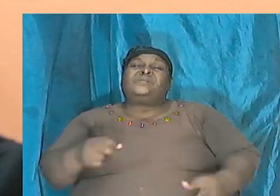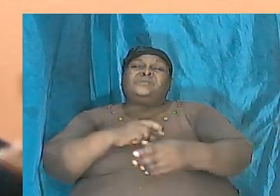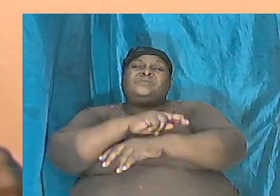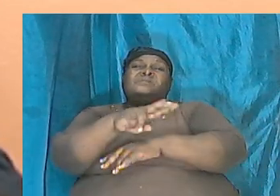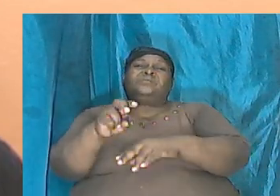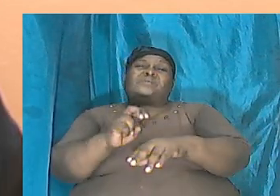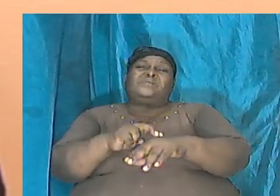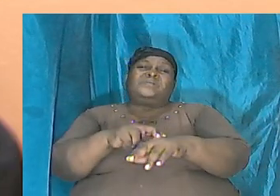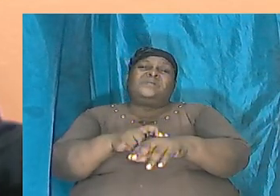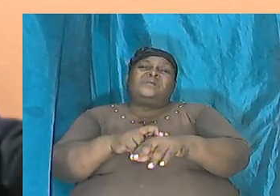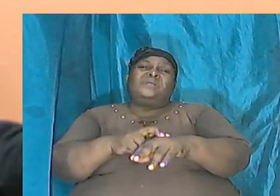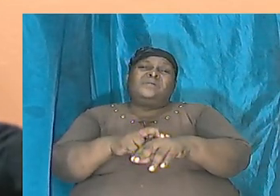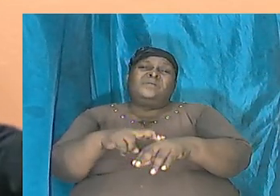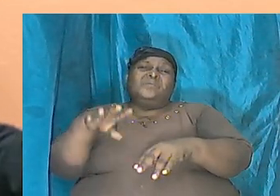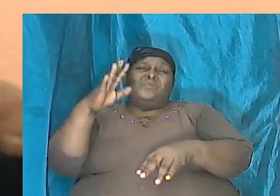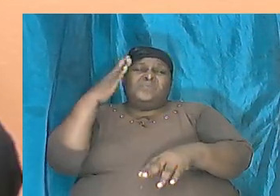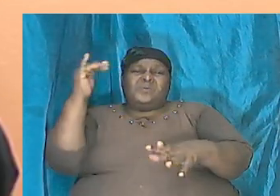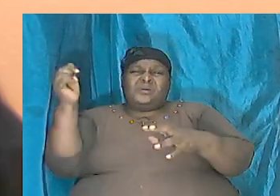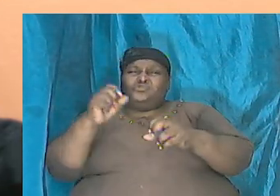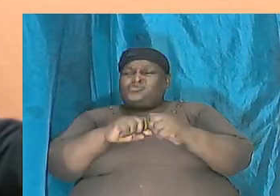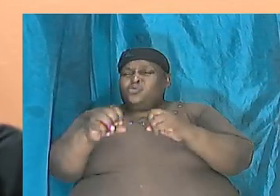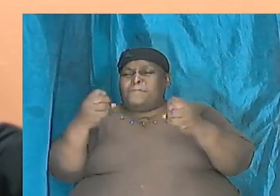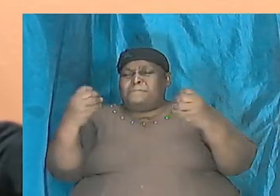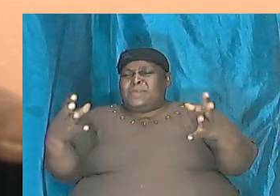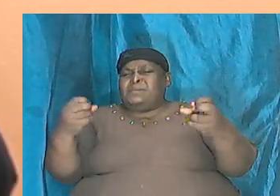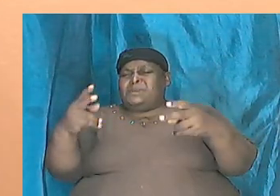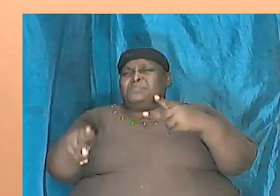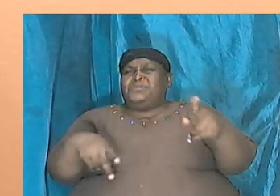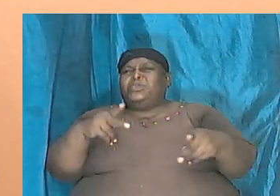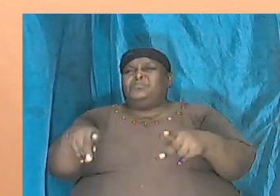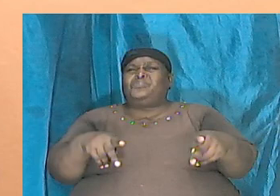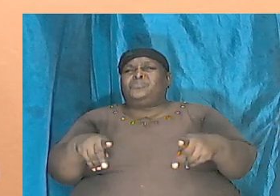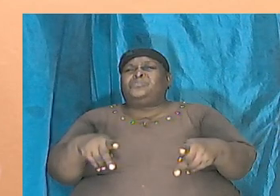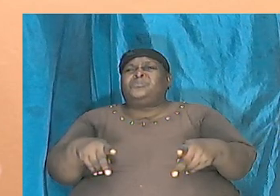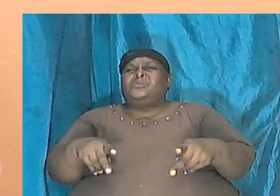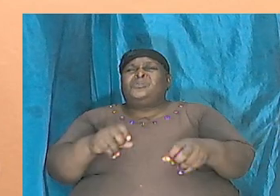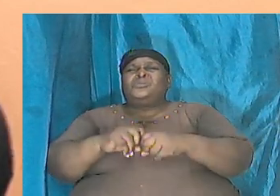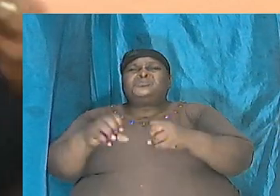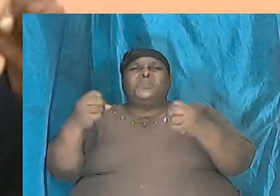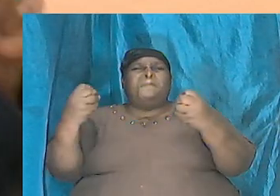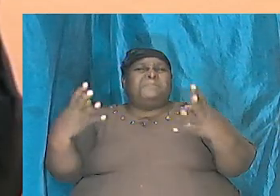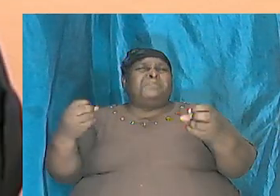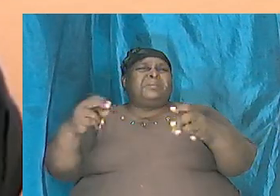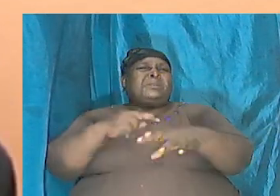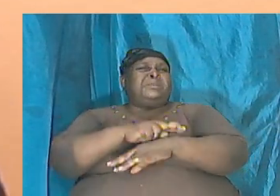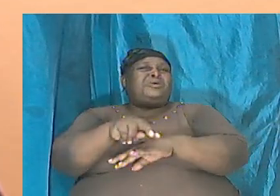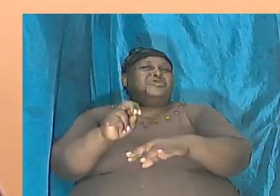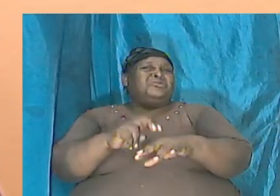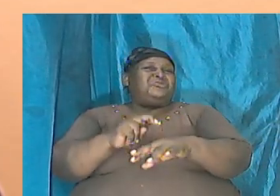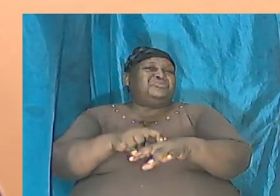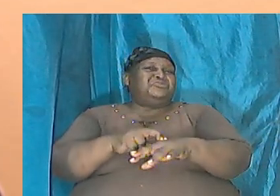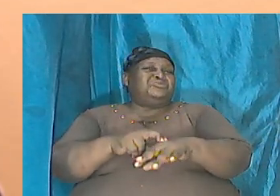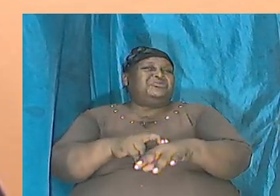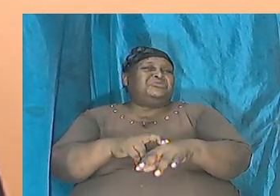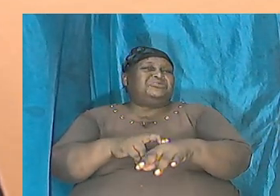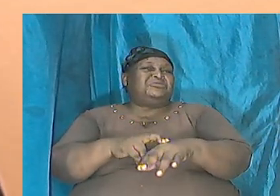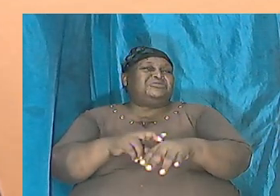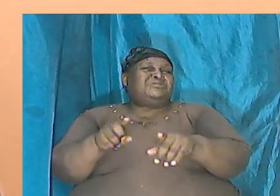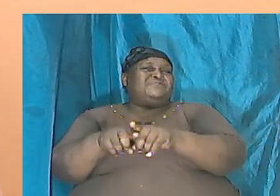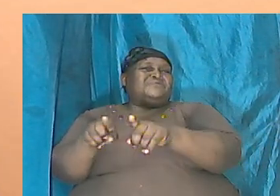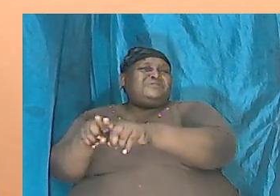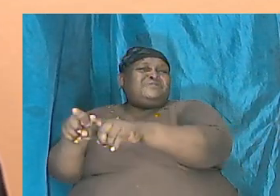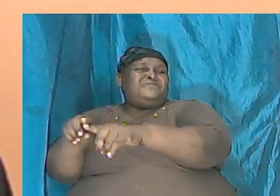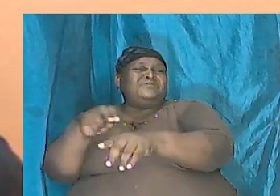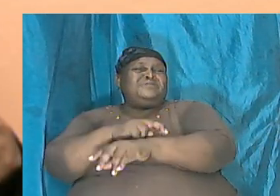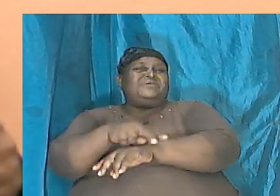the origin of nation and why are there so many people or so many nations or so many races as they call it, it shows